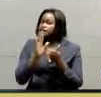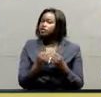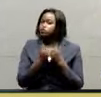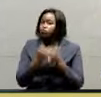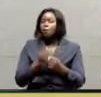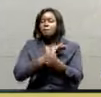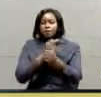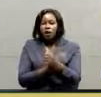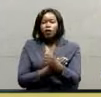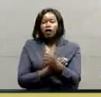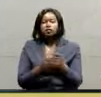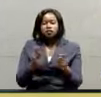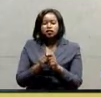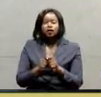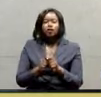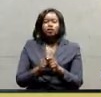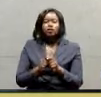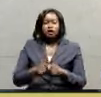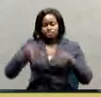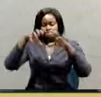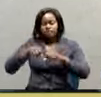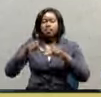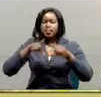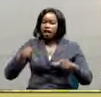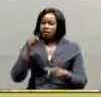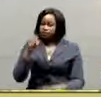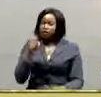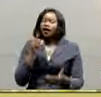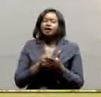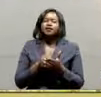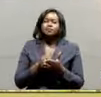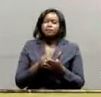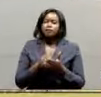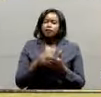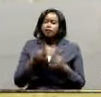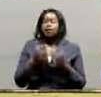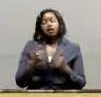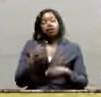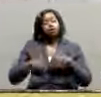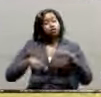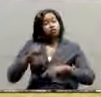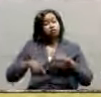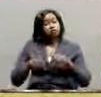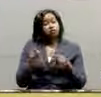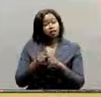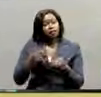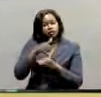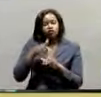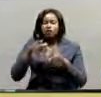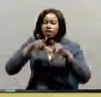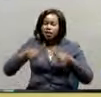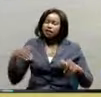to compulsorily acquire that land. And this is the politics that has engaged in land.